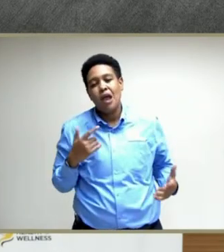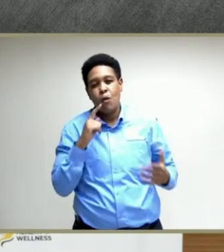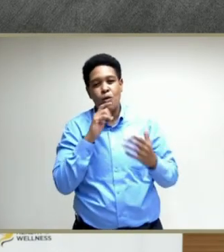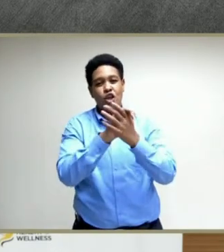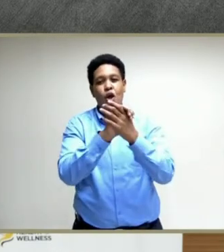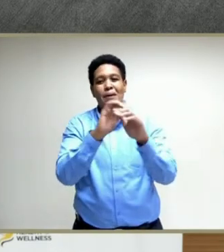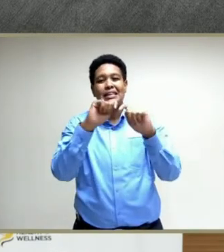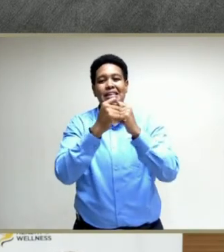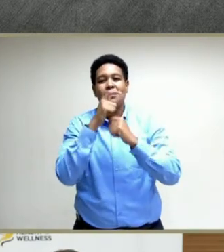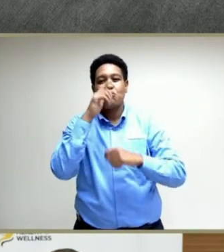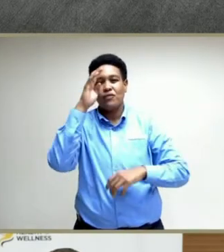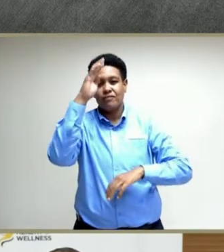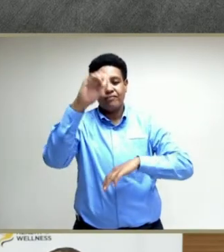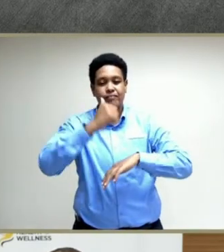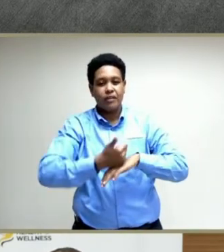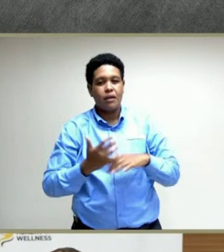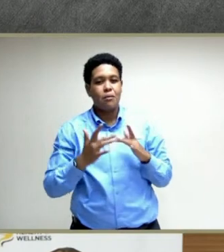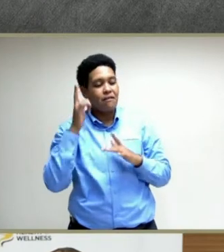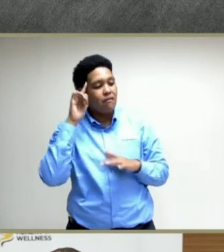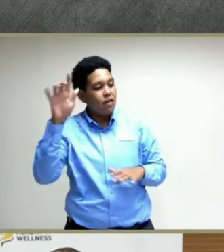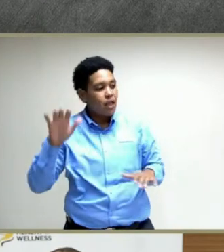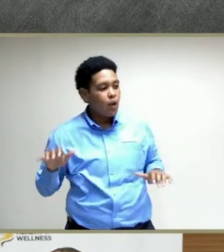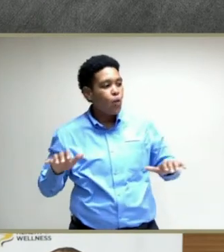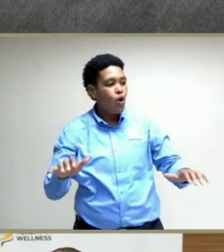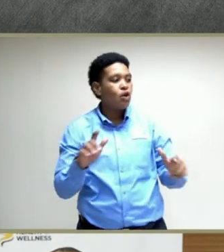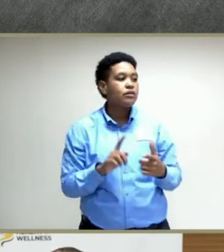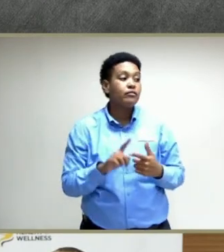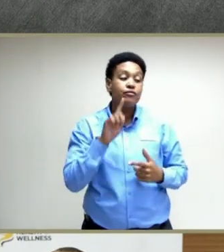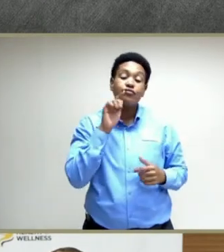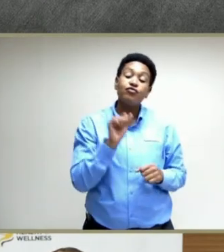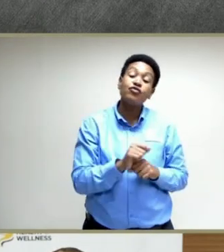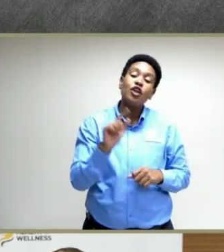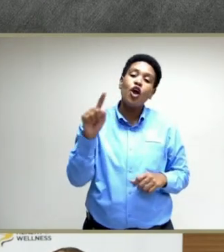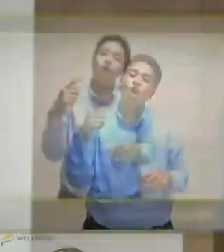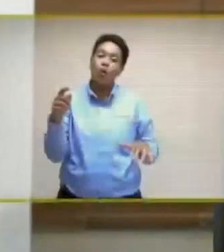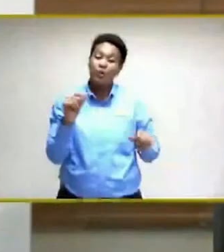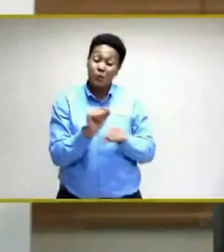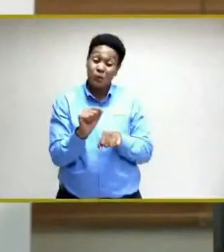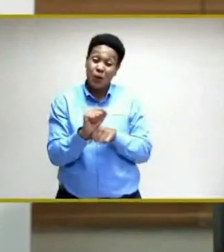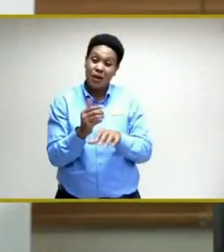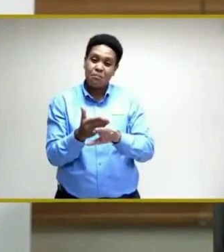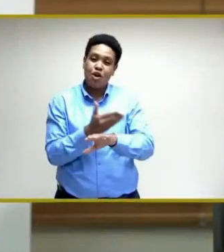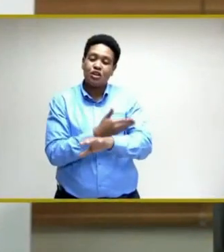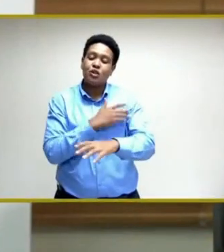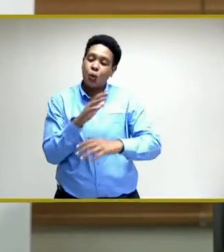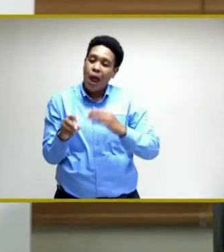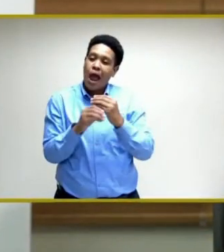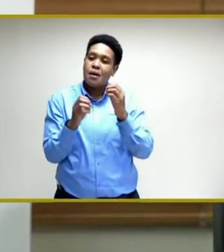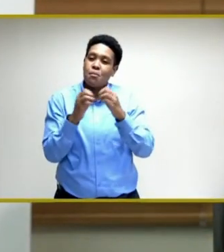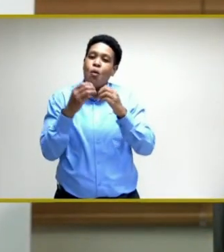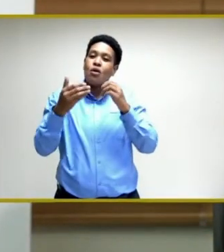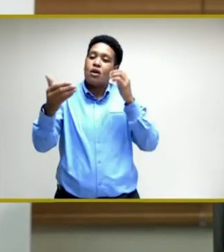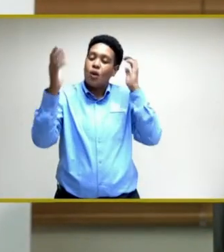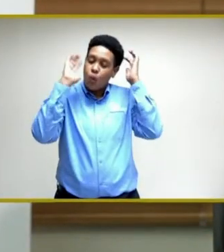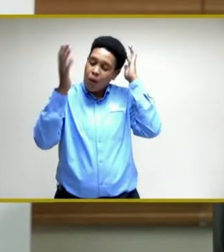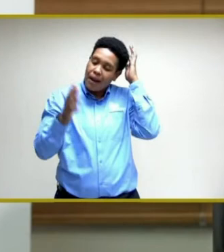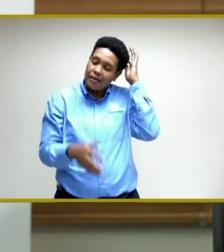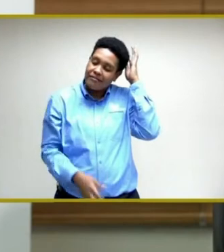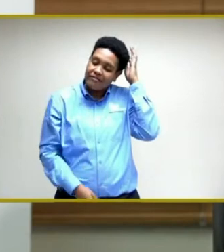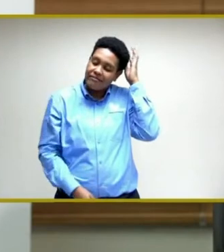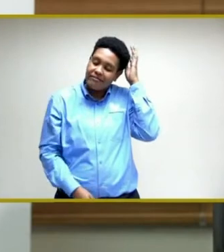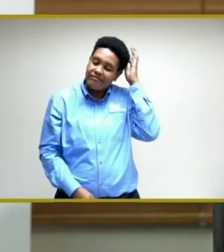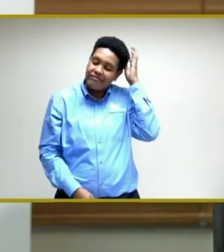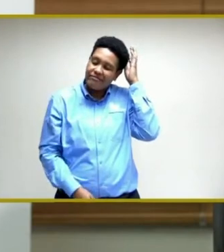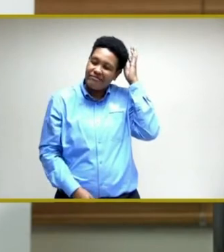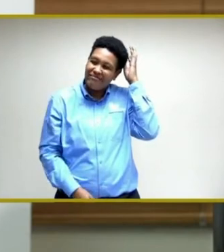site together for their hard work. It's always a work in progress, so we will add as we go along. But I think this is a very